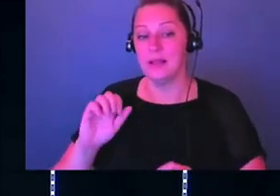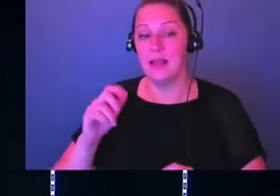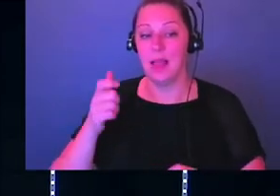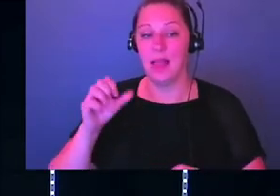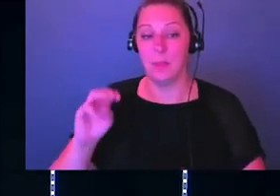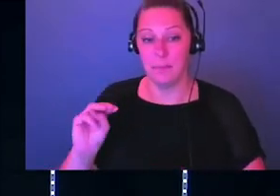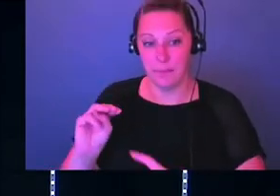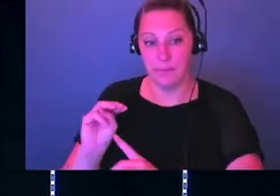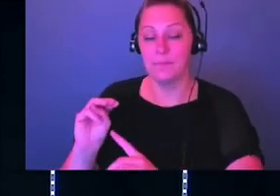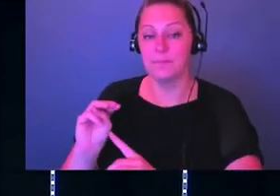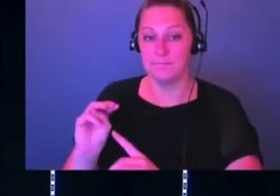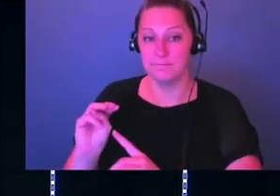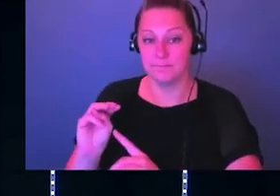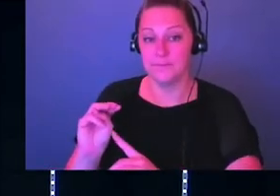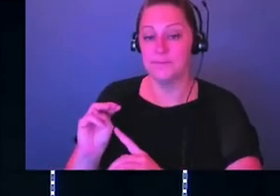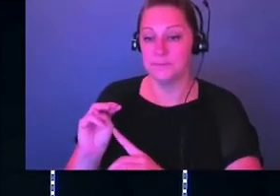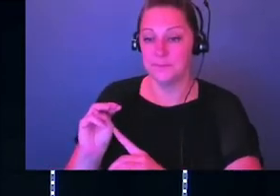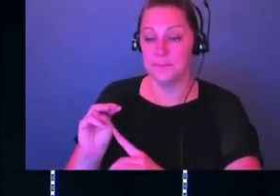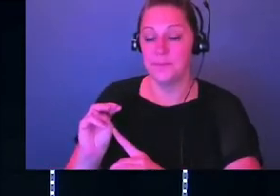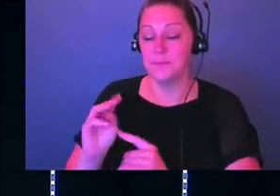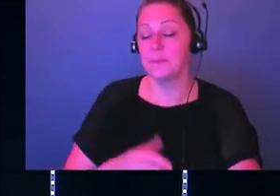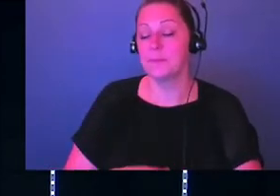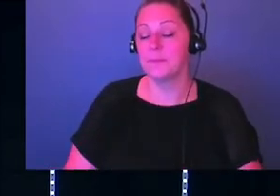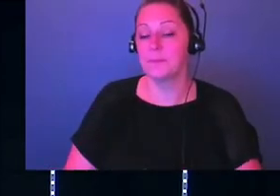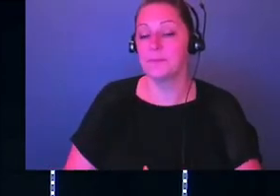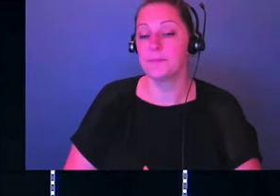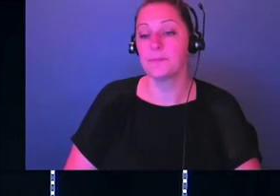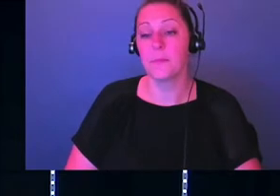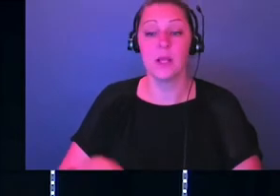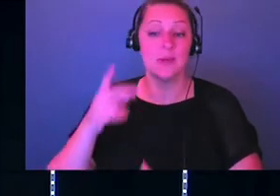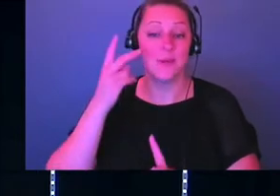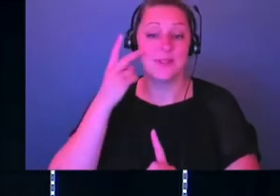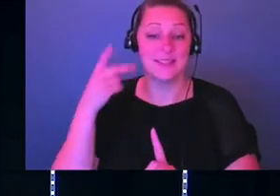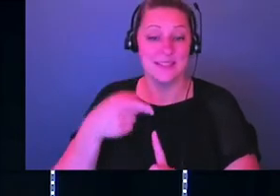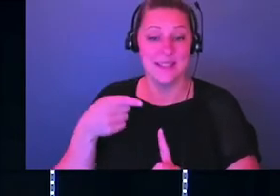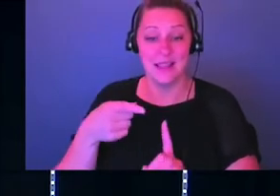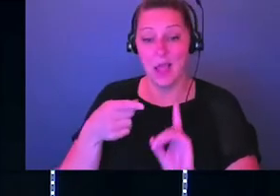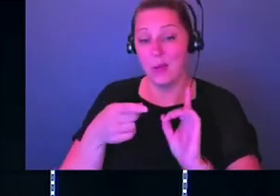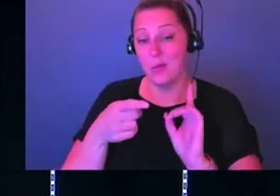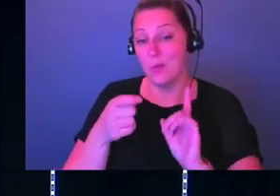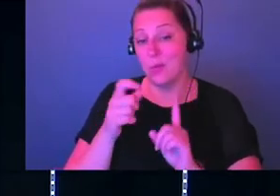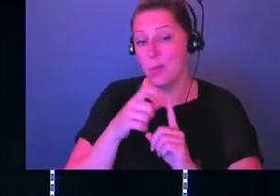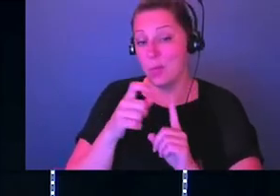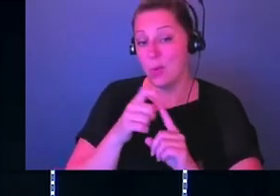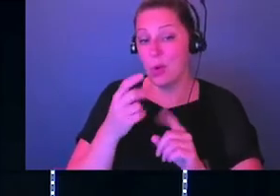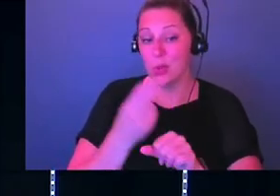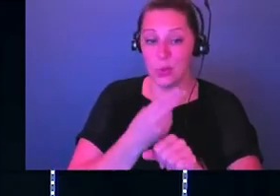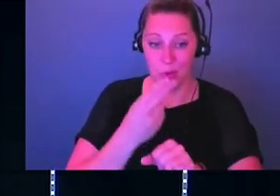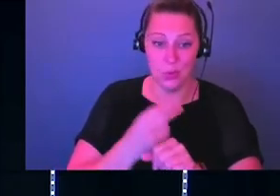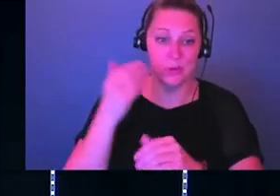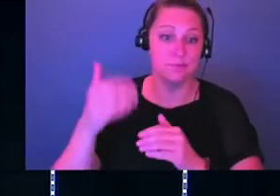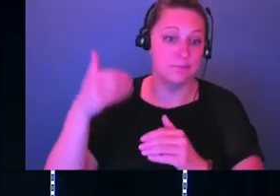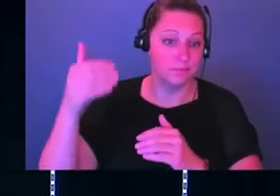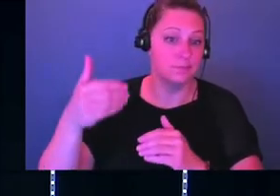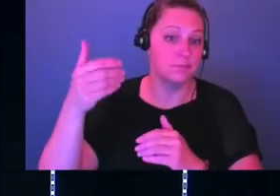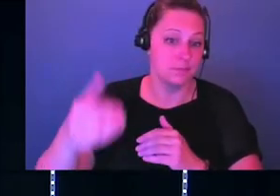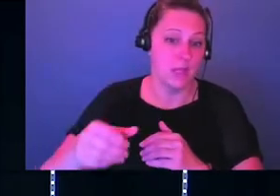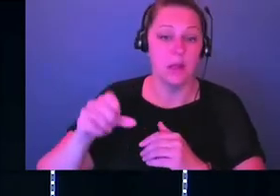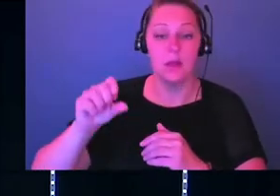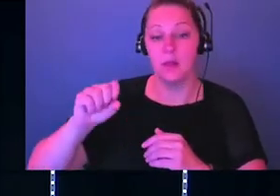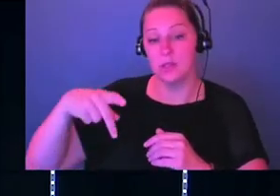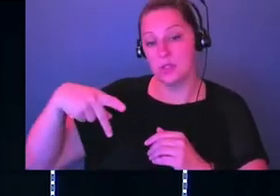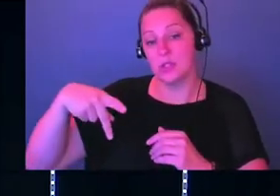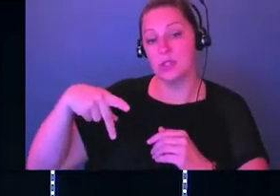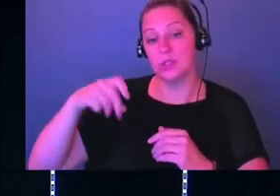with you, put it in your pocket, whatever you want to do. So we actually see this translation of the word praise used consistently all throughout the book of Psalms, okay? Tehillah. So